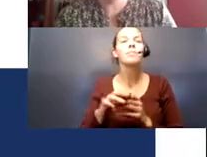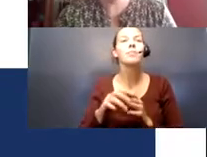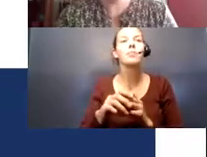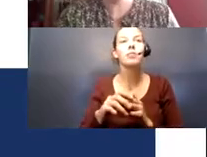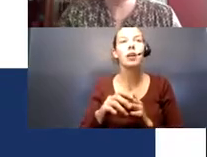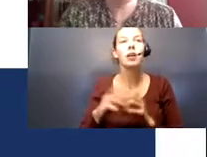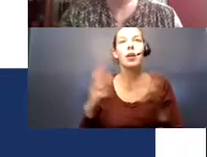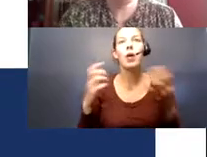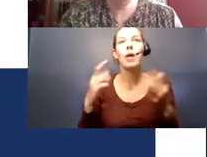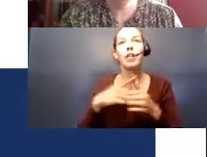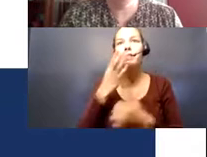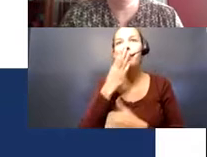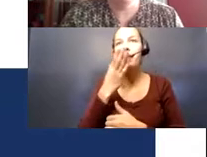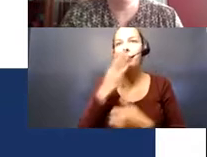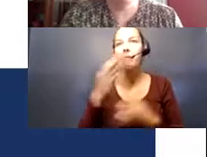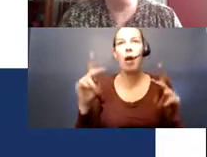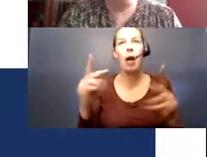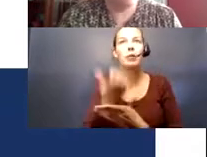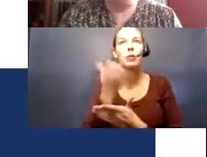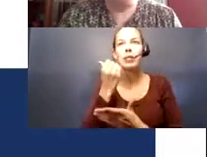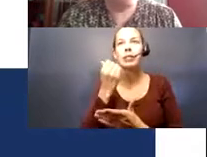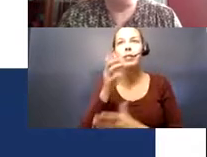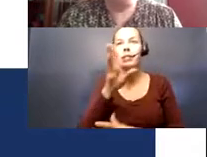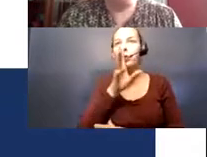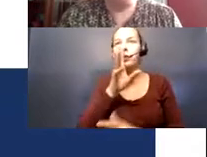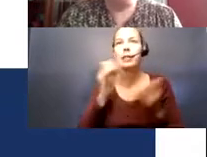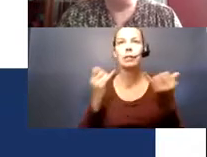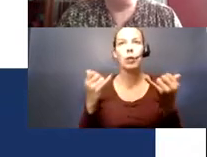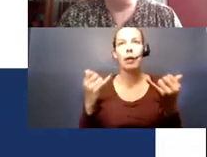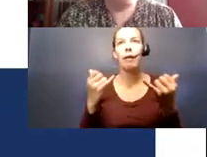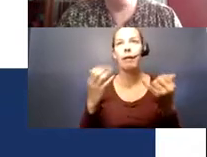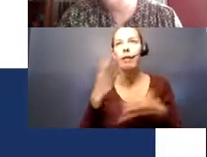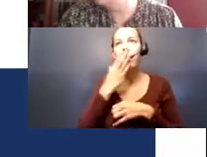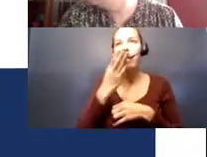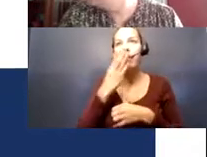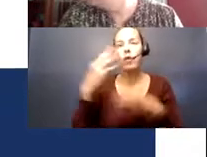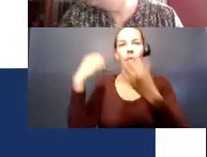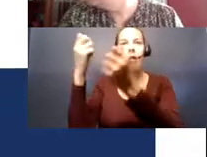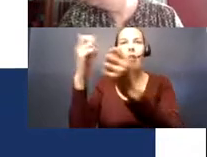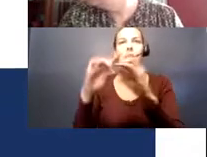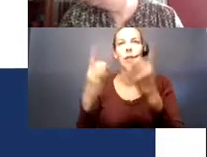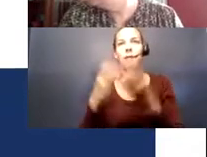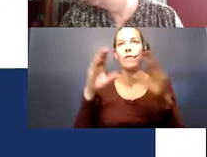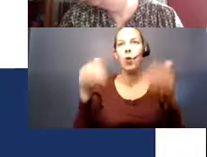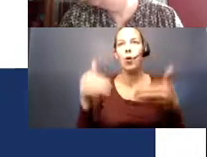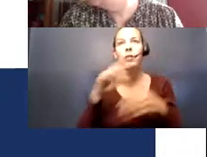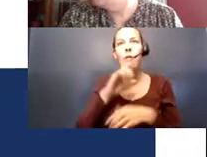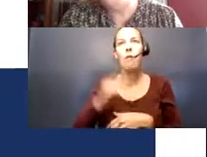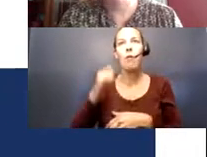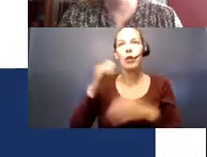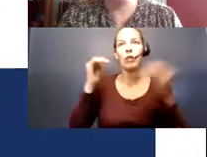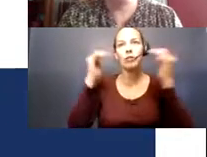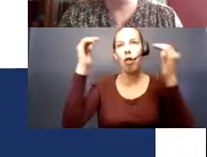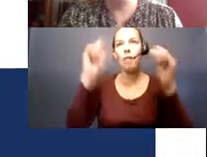I just want to first thank you for the opportunity to speak today and thank you for the health departments to focus on the older adult population.